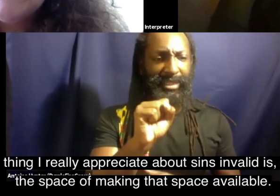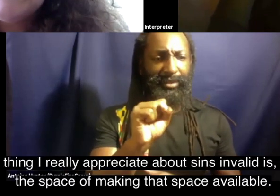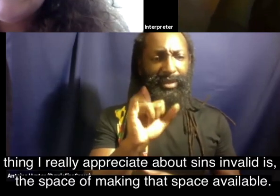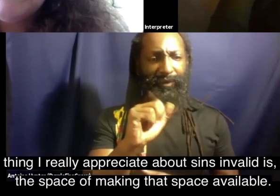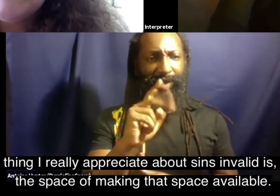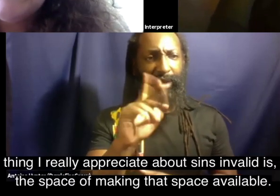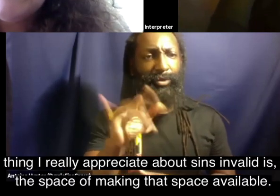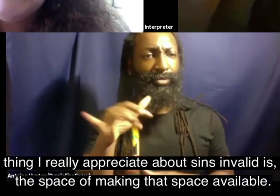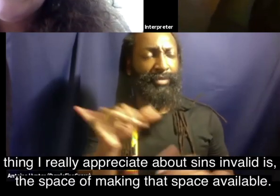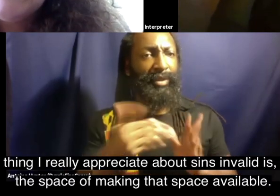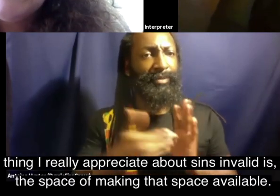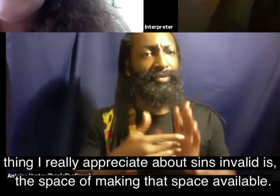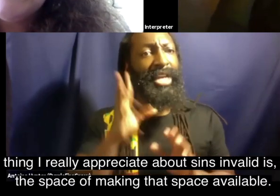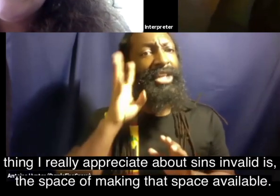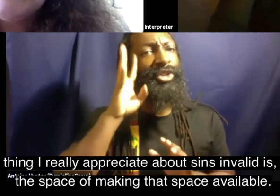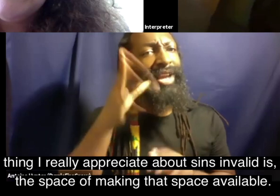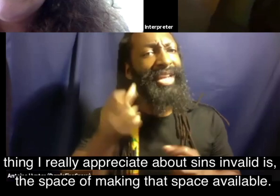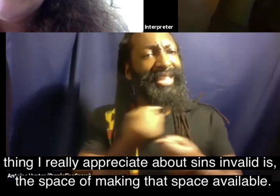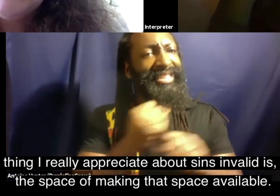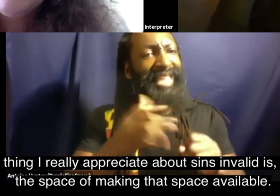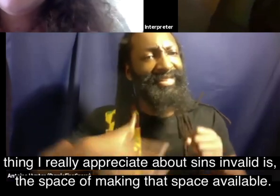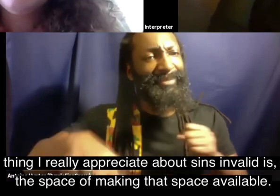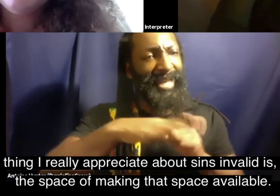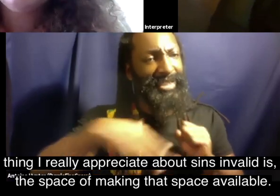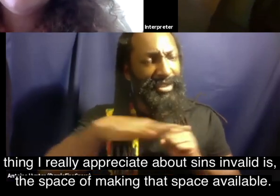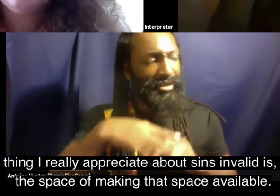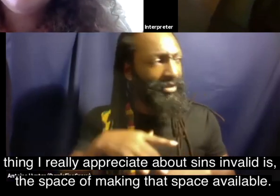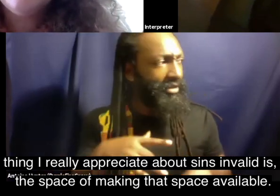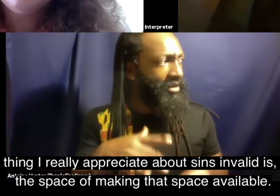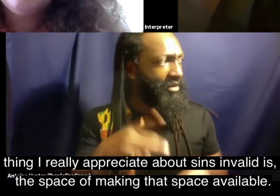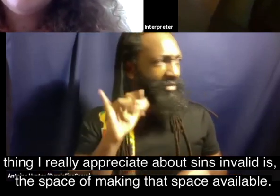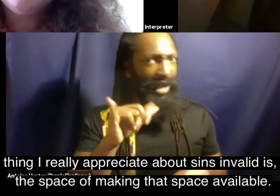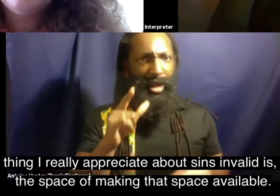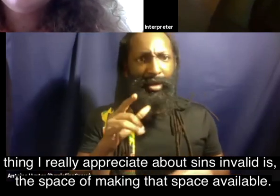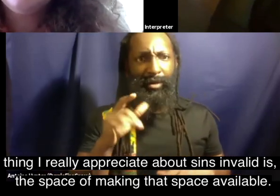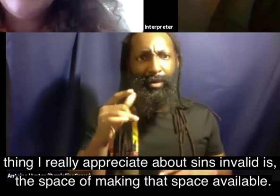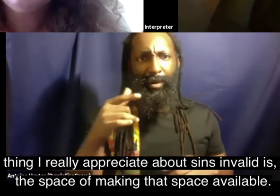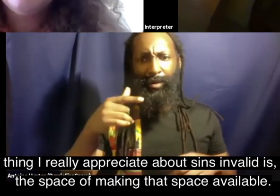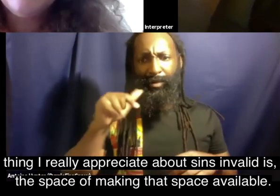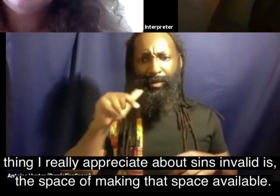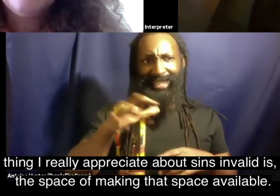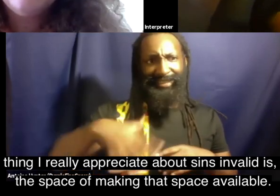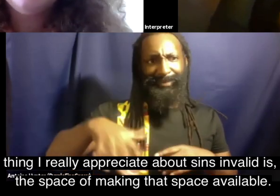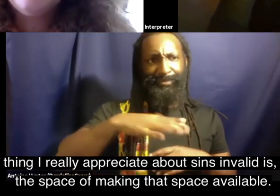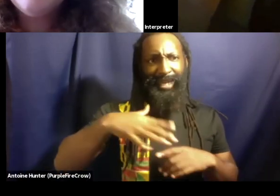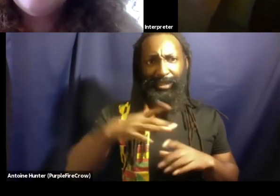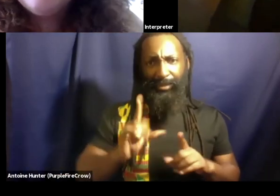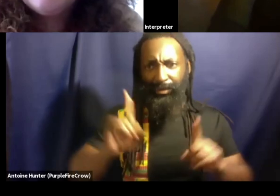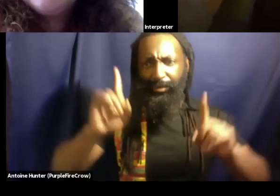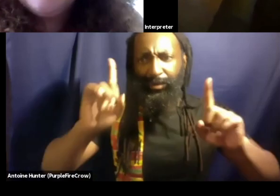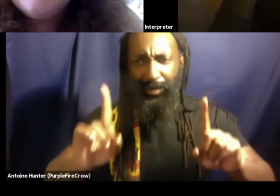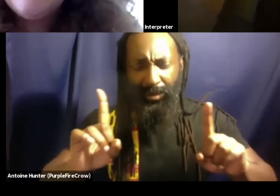one thing i really appreciate about sins invalid is again is that creativity of the space space of making that space available